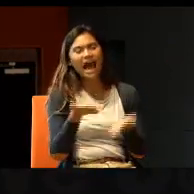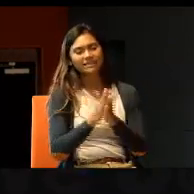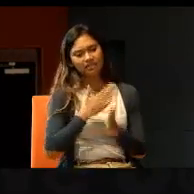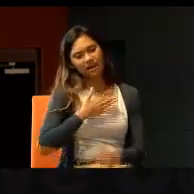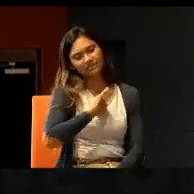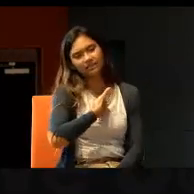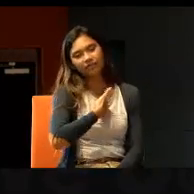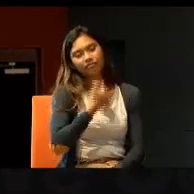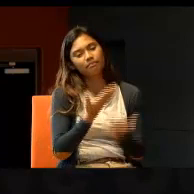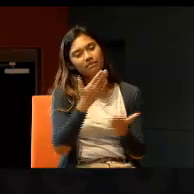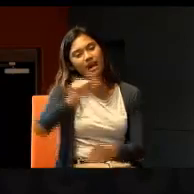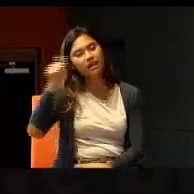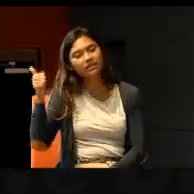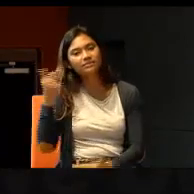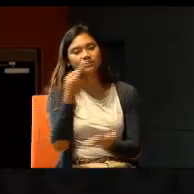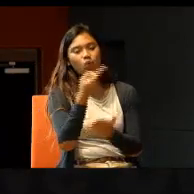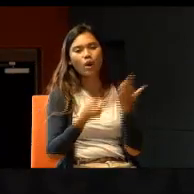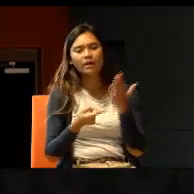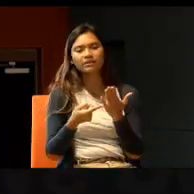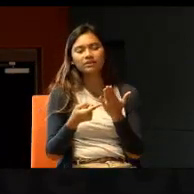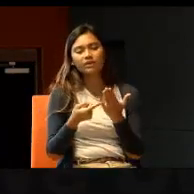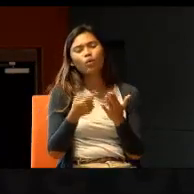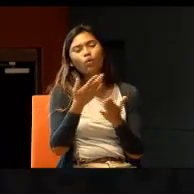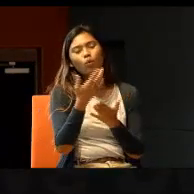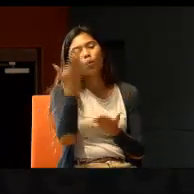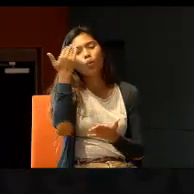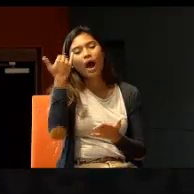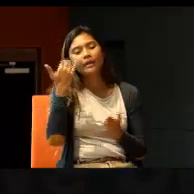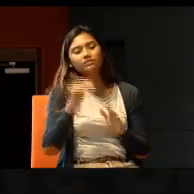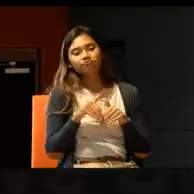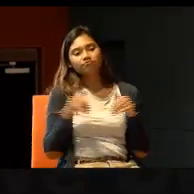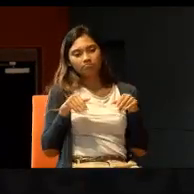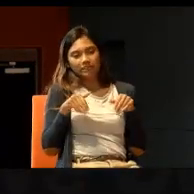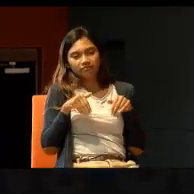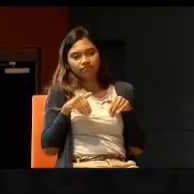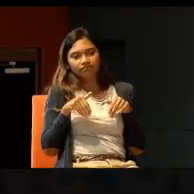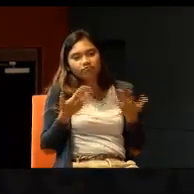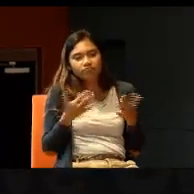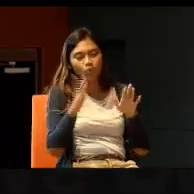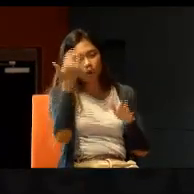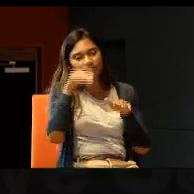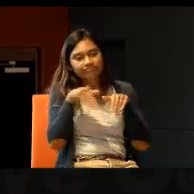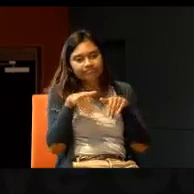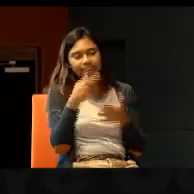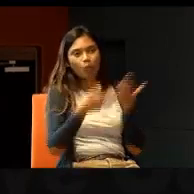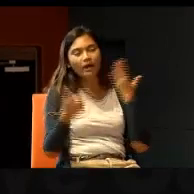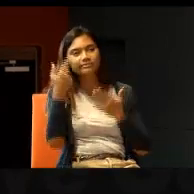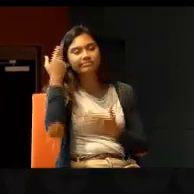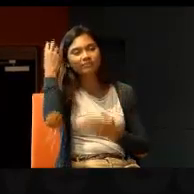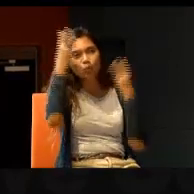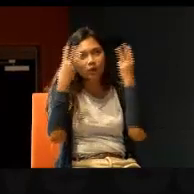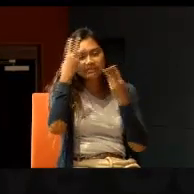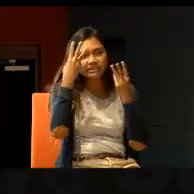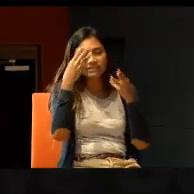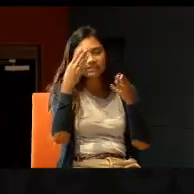others, what holds them back? What are their fears? What are the worries that stop